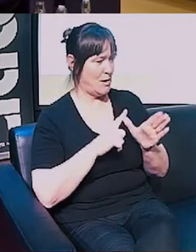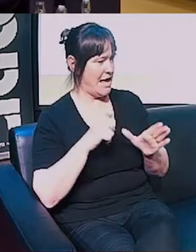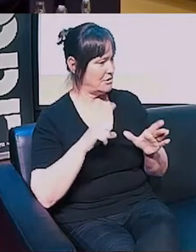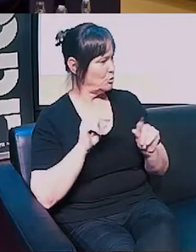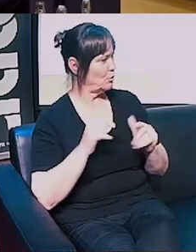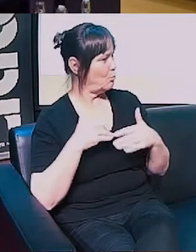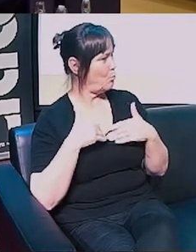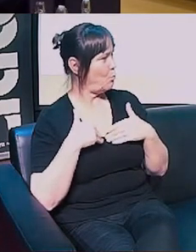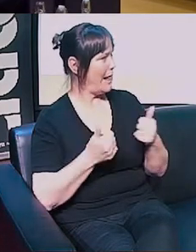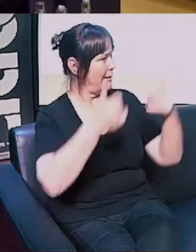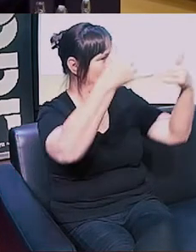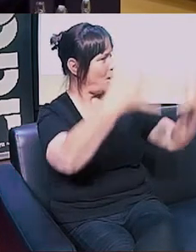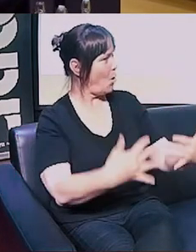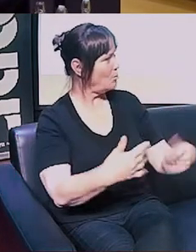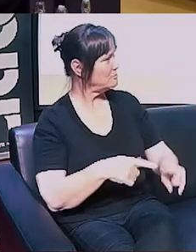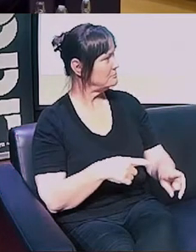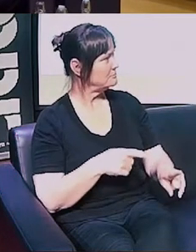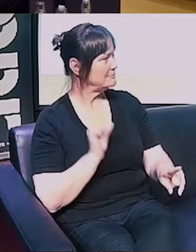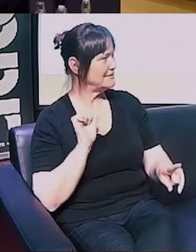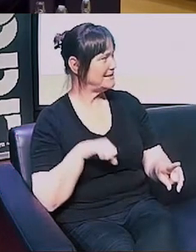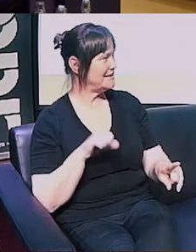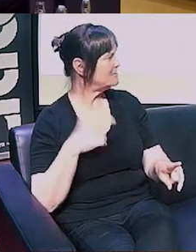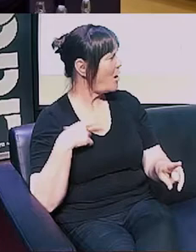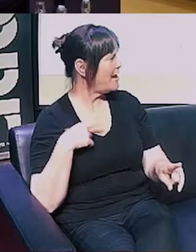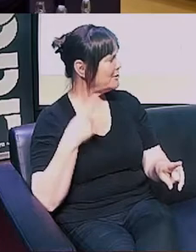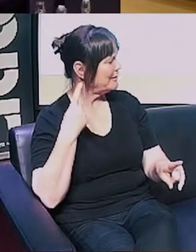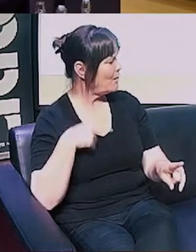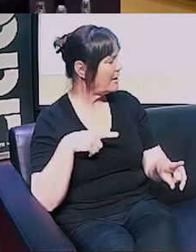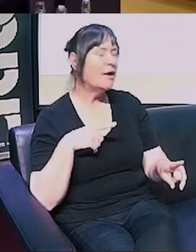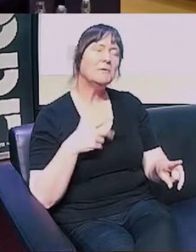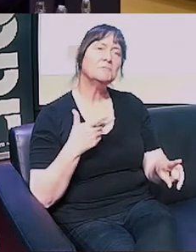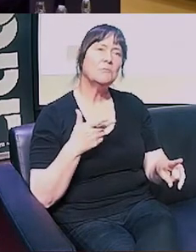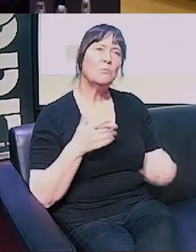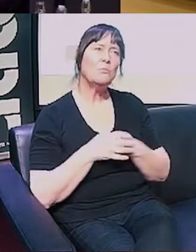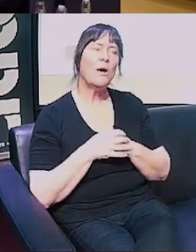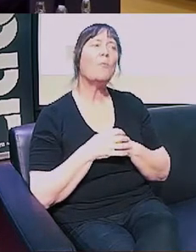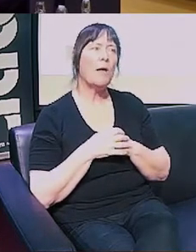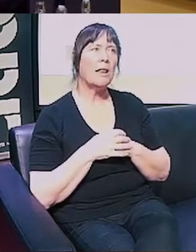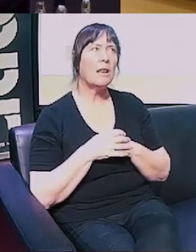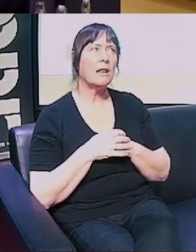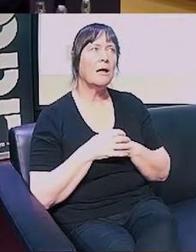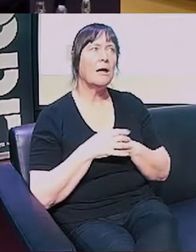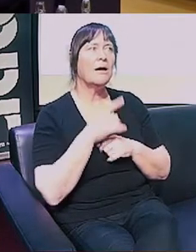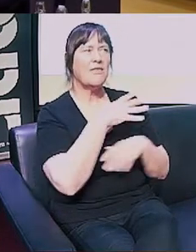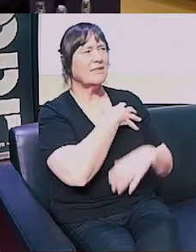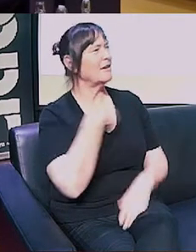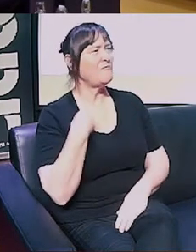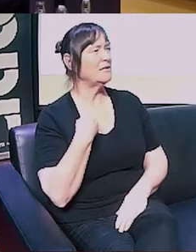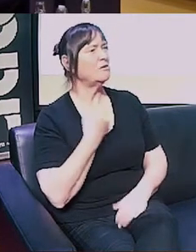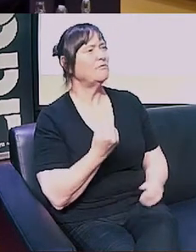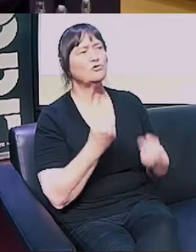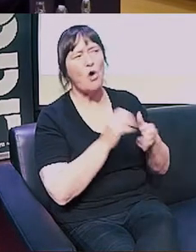in the polls, aren't they? Yes, yes we are. What do you put that down to? I put it down to a lack of leadership from the government,